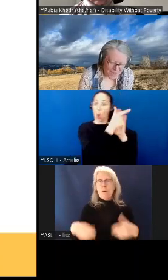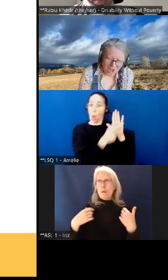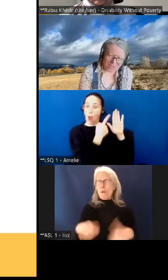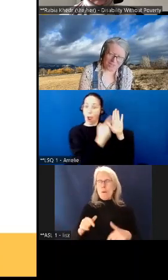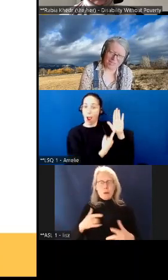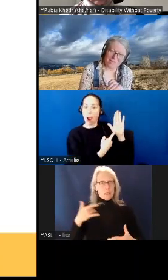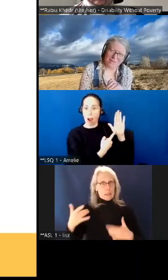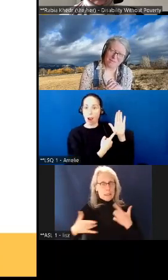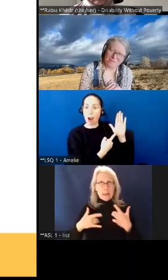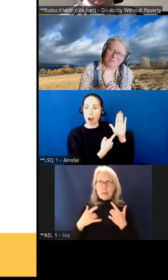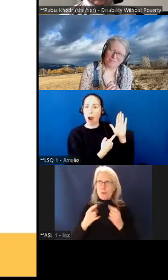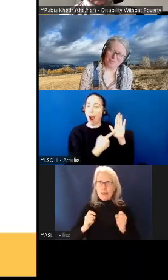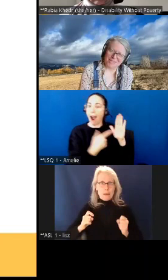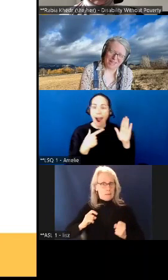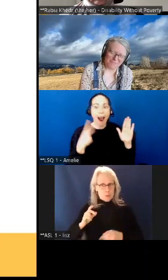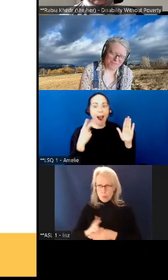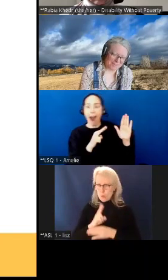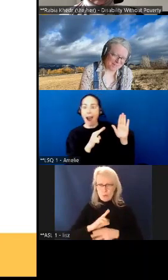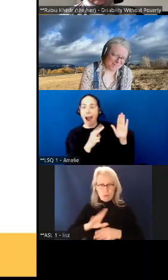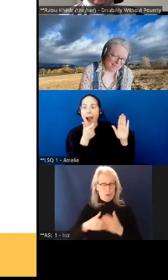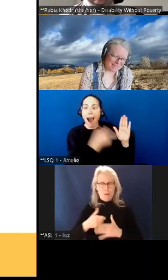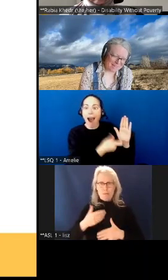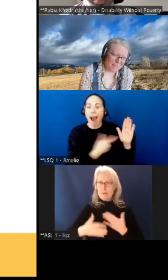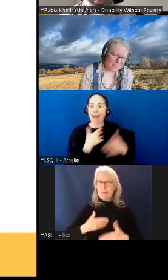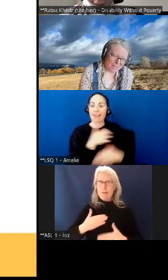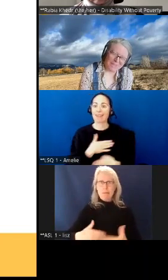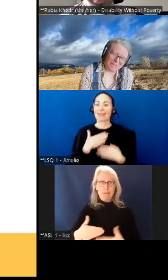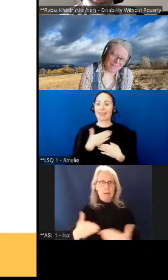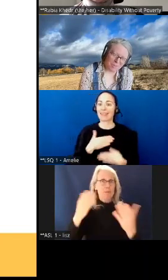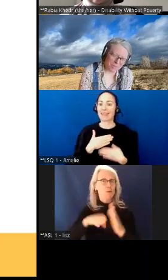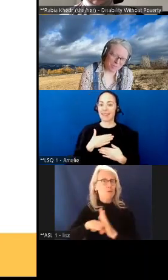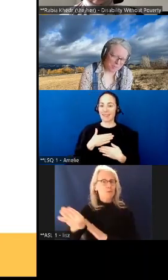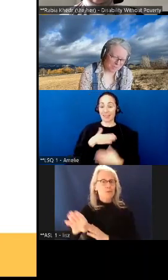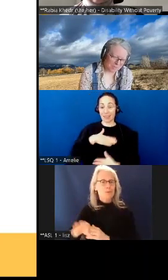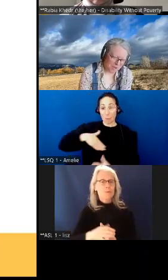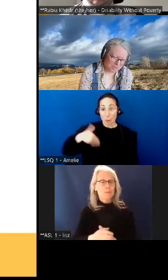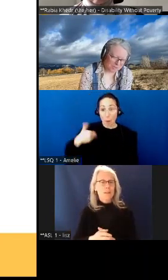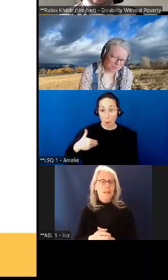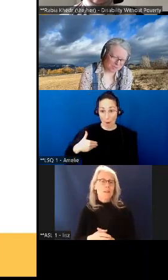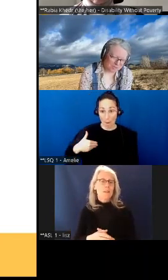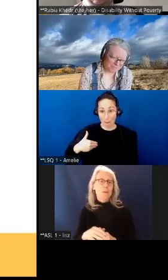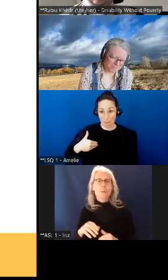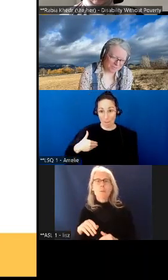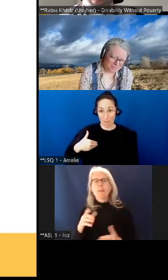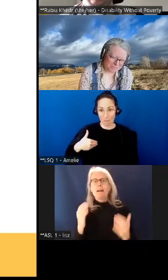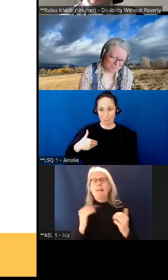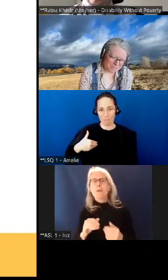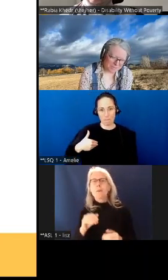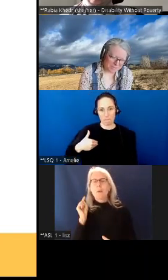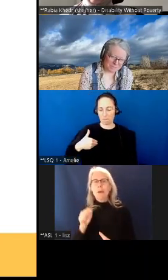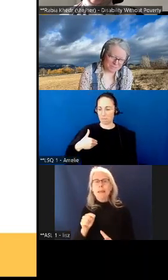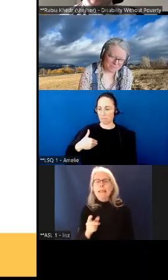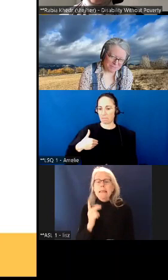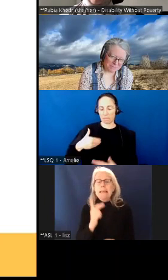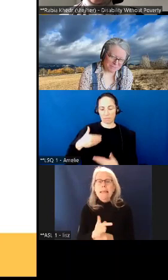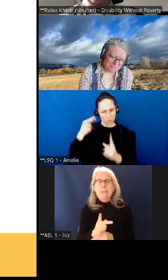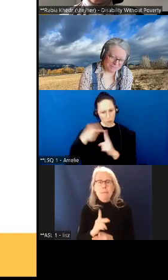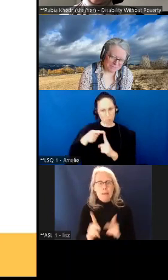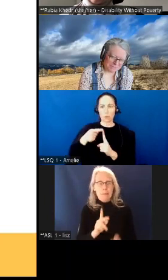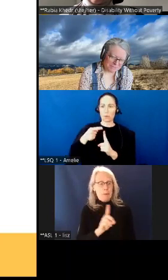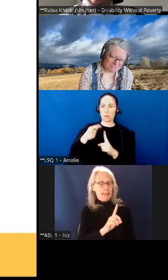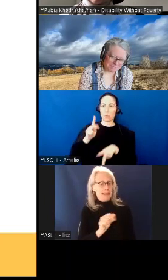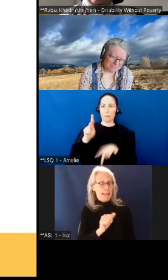there because point seven is keep disabled people involved nothing about us without